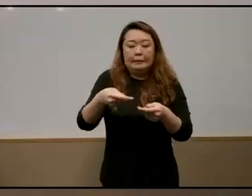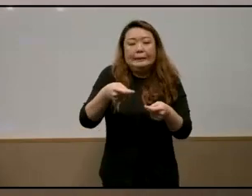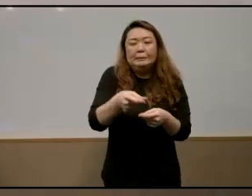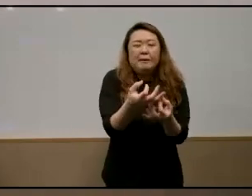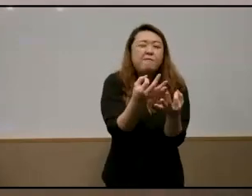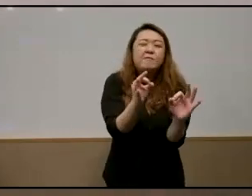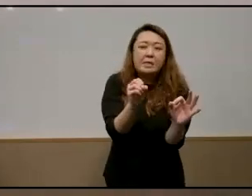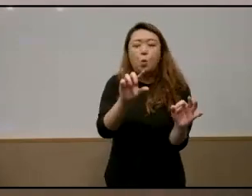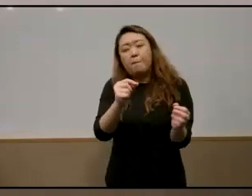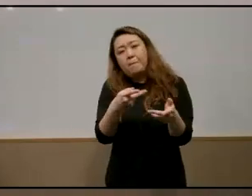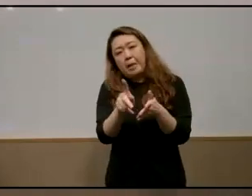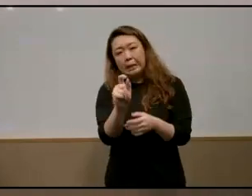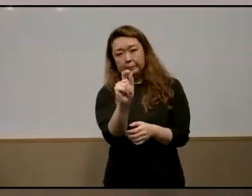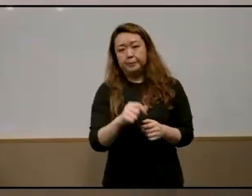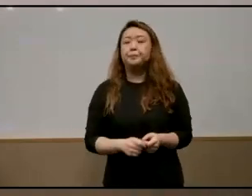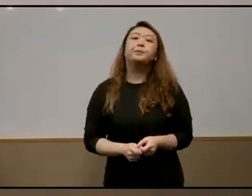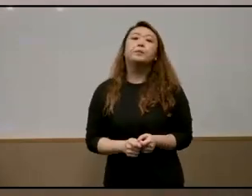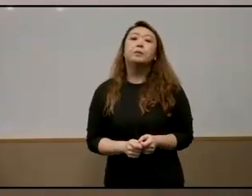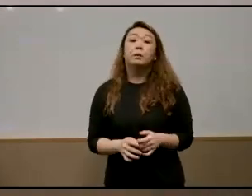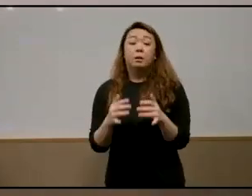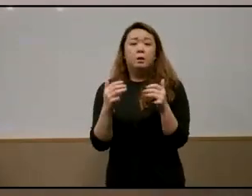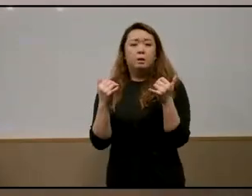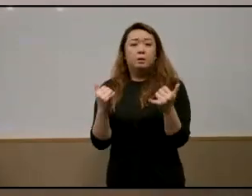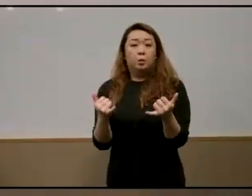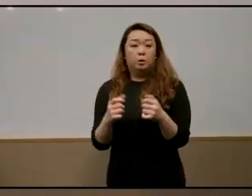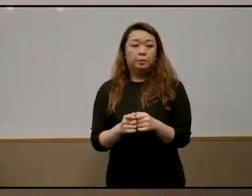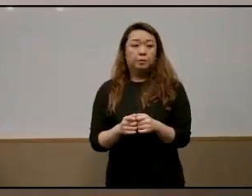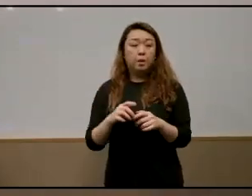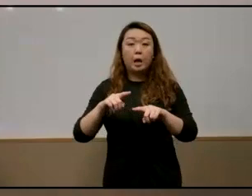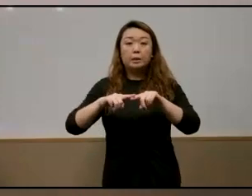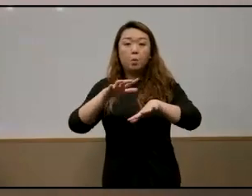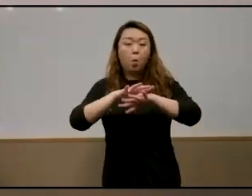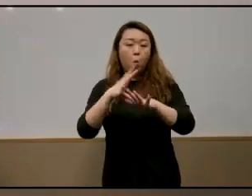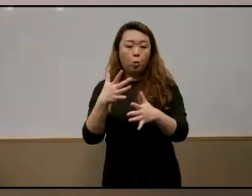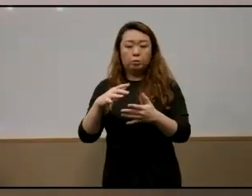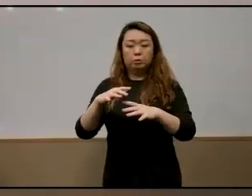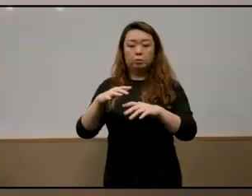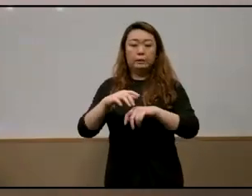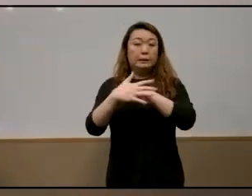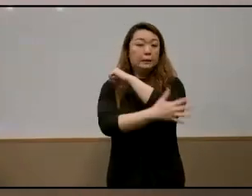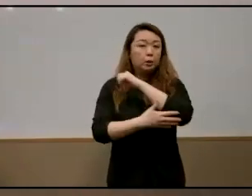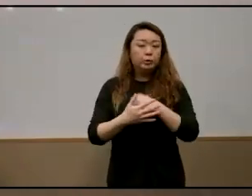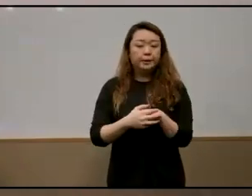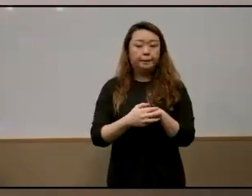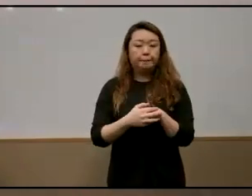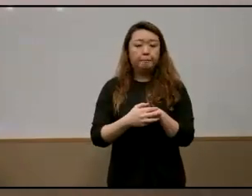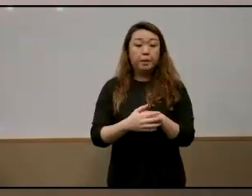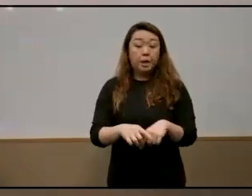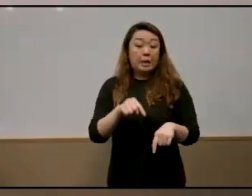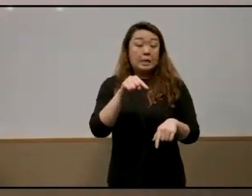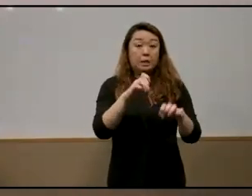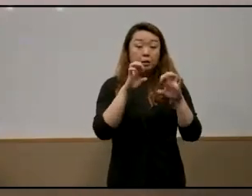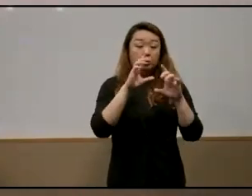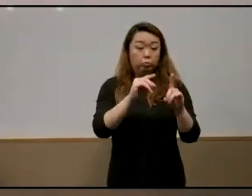so while this seems to invite dependence yeah dependence on the state in some ways they're at the same time these self-responsibilizing